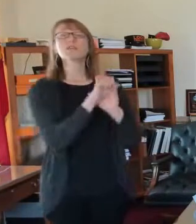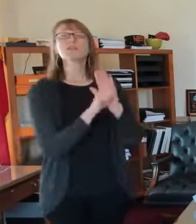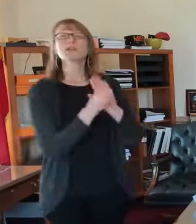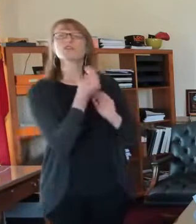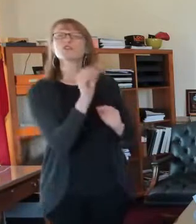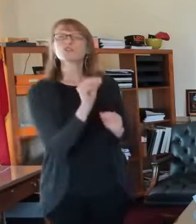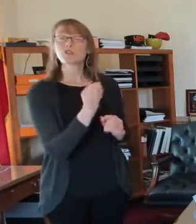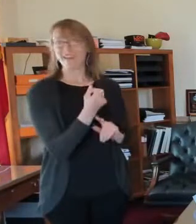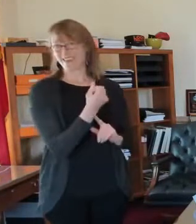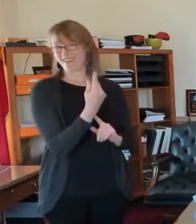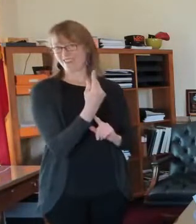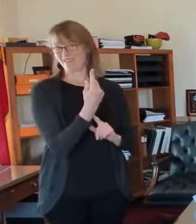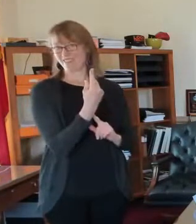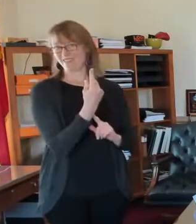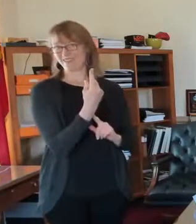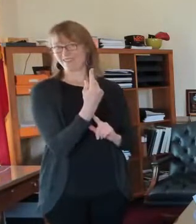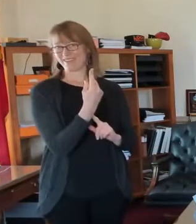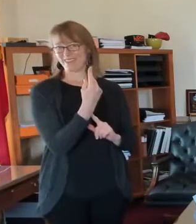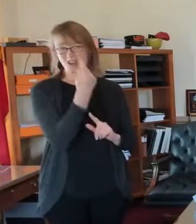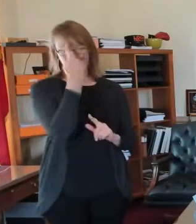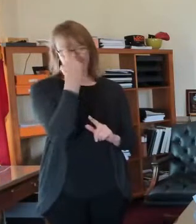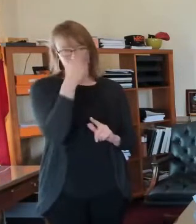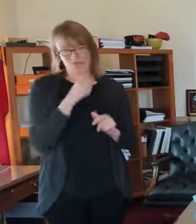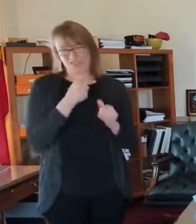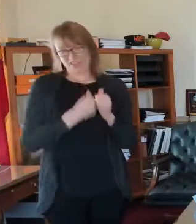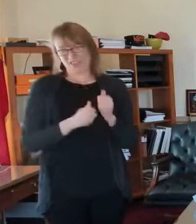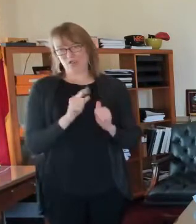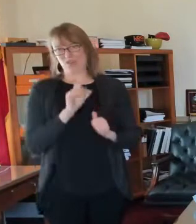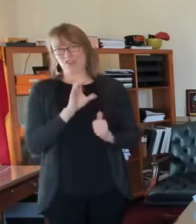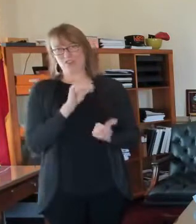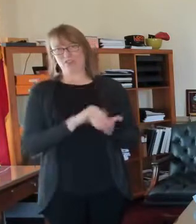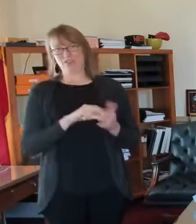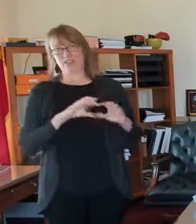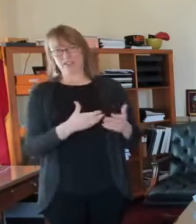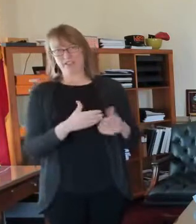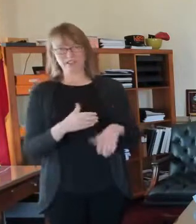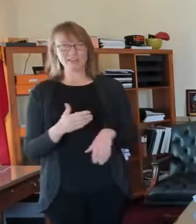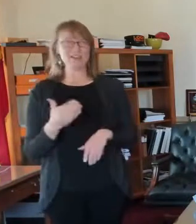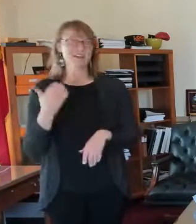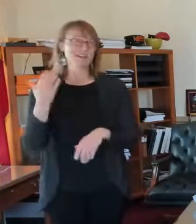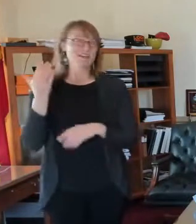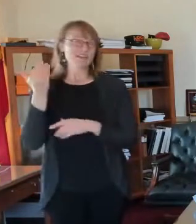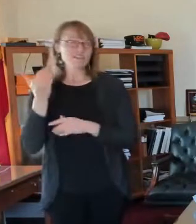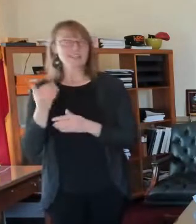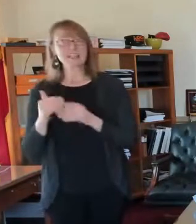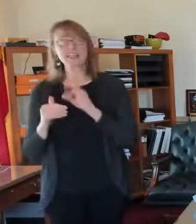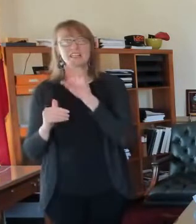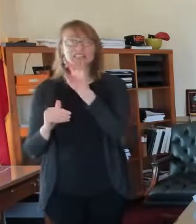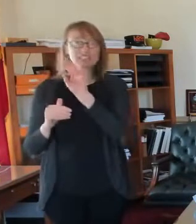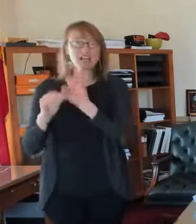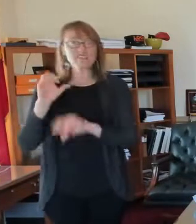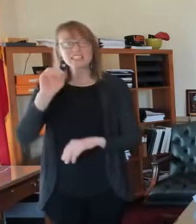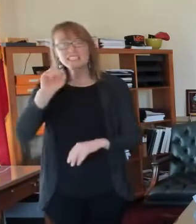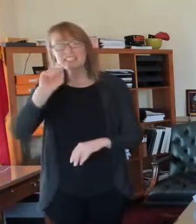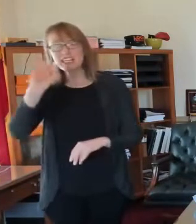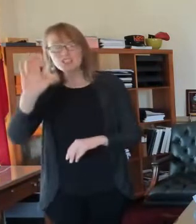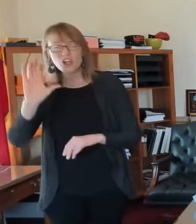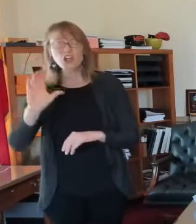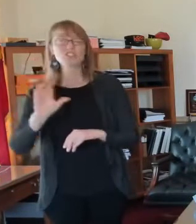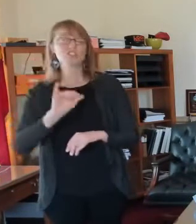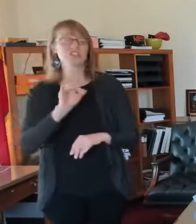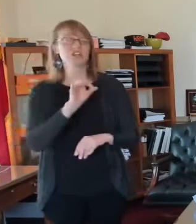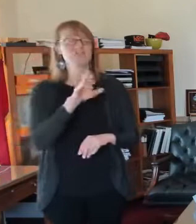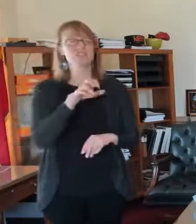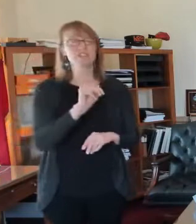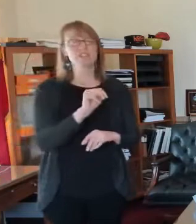per 100,000. St. County is at 15. St. Charles is at seven. Jefferson is at 22 per 100,000 and